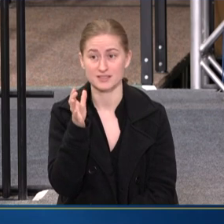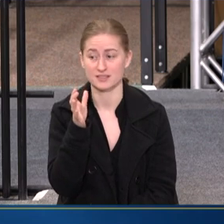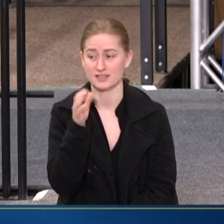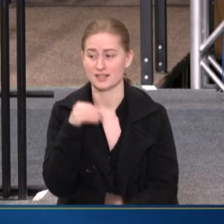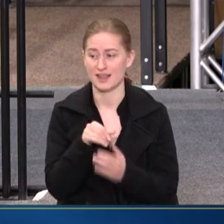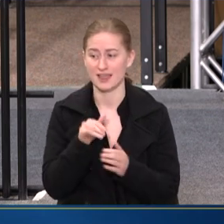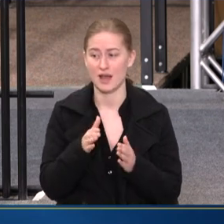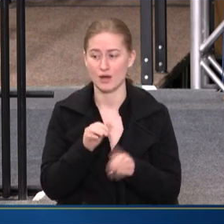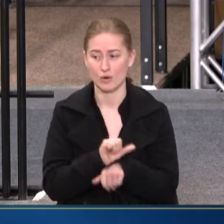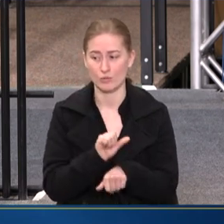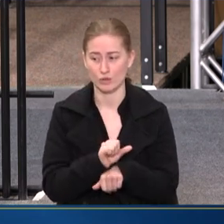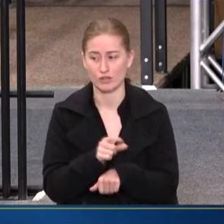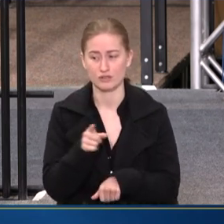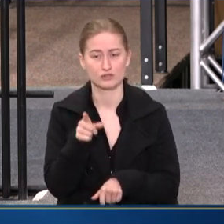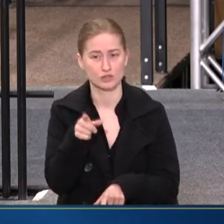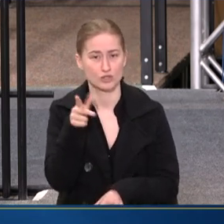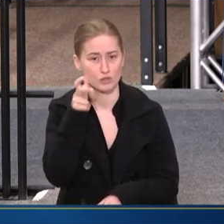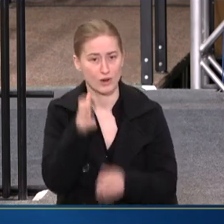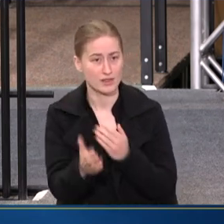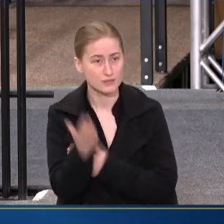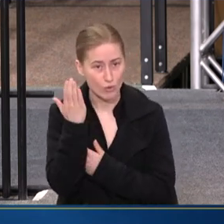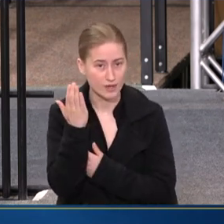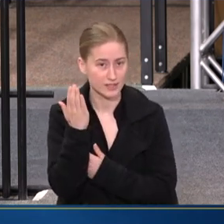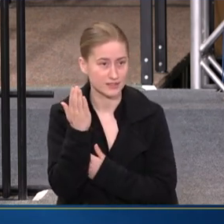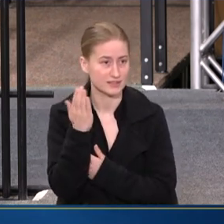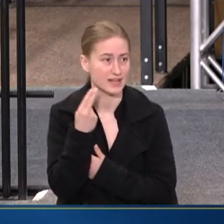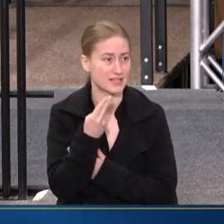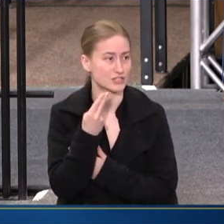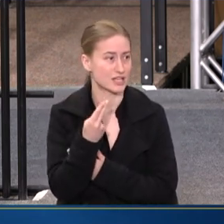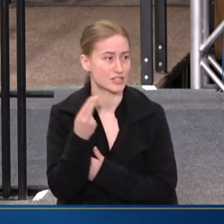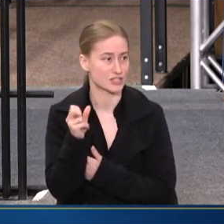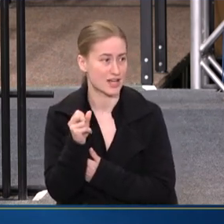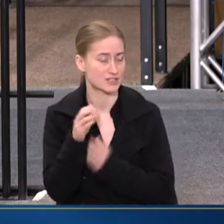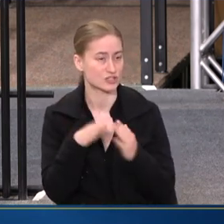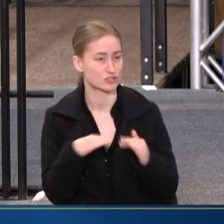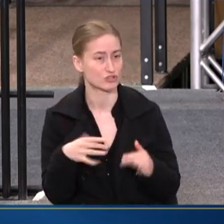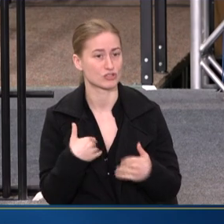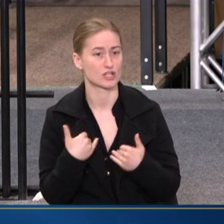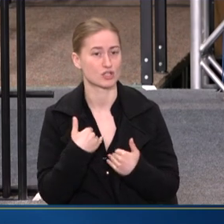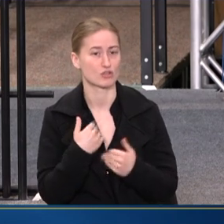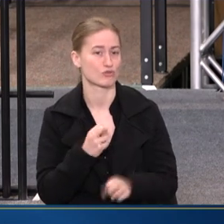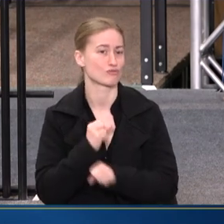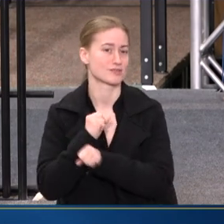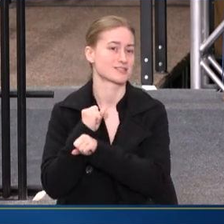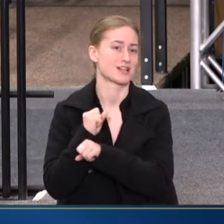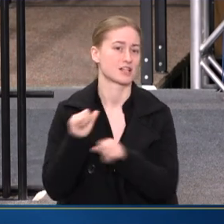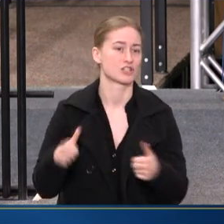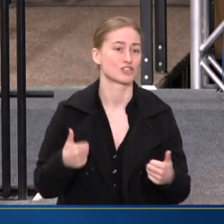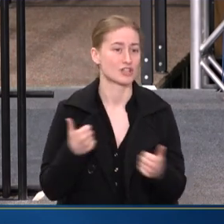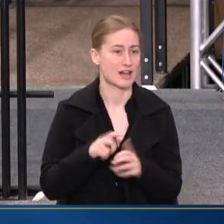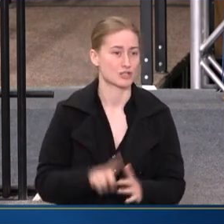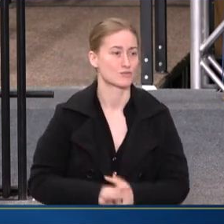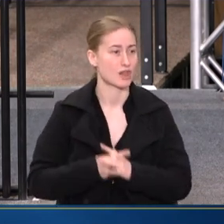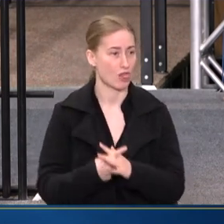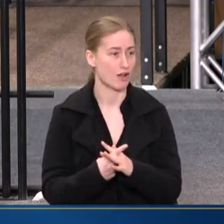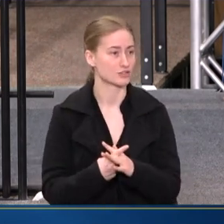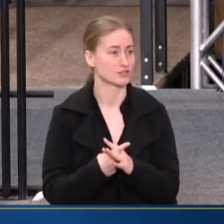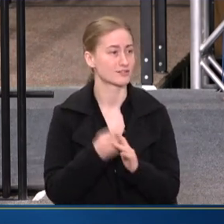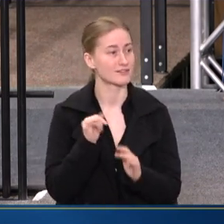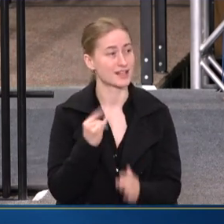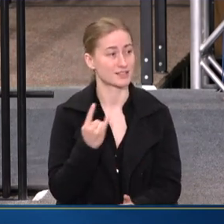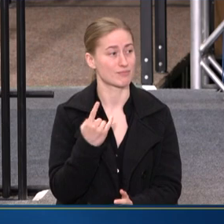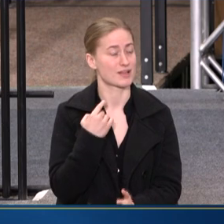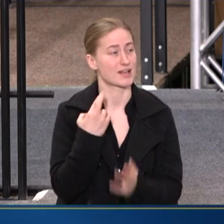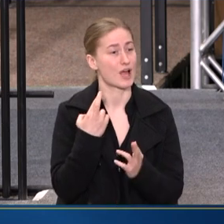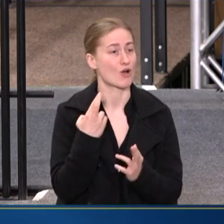IN THAT WORK, AS YOU HEARD THIS MORNING, THE HHS CHILDREN AND YOUTH RESILIENCE CHALLENGE WAS LAUNCHED. THAT'S SOMETHING I